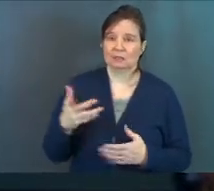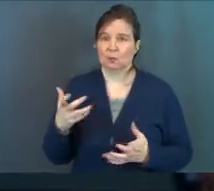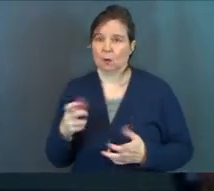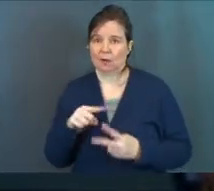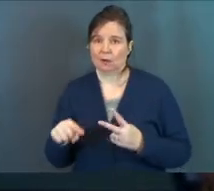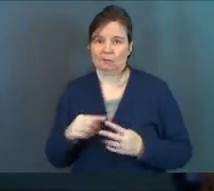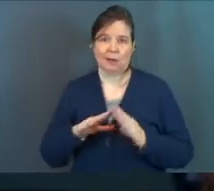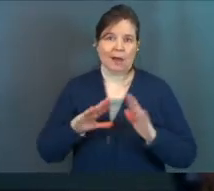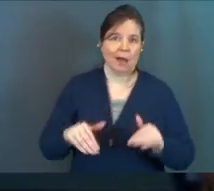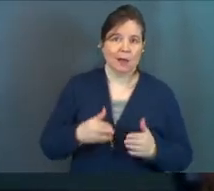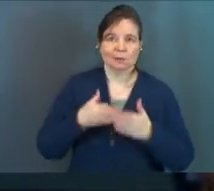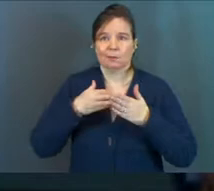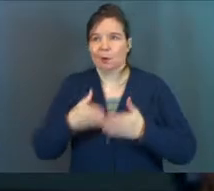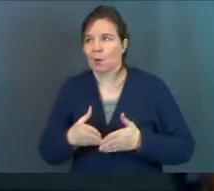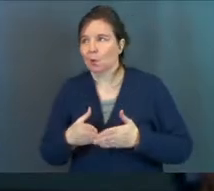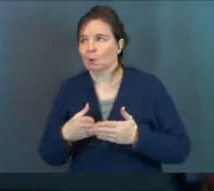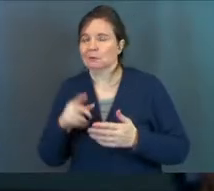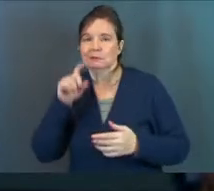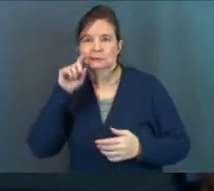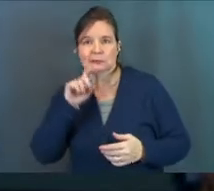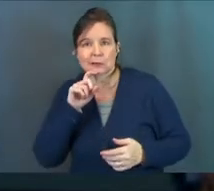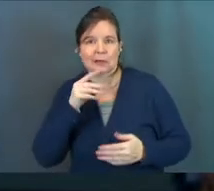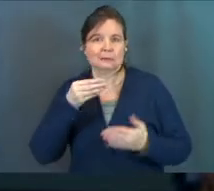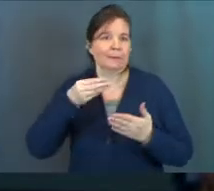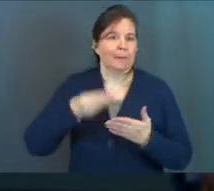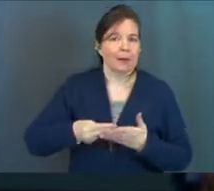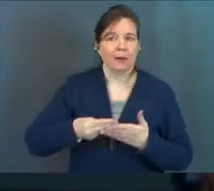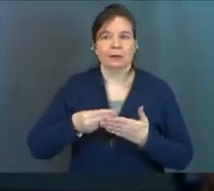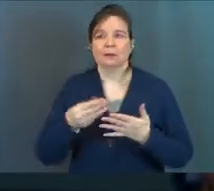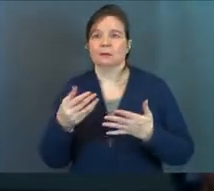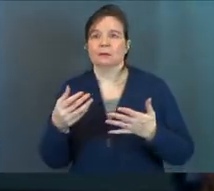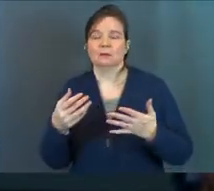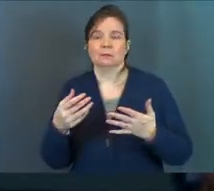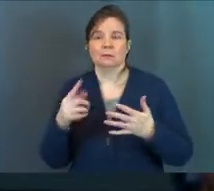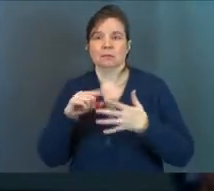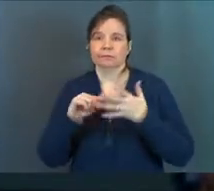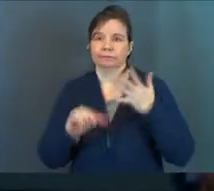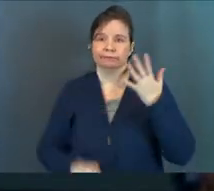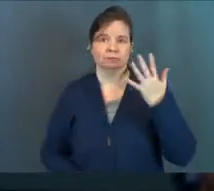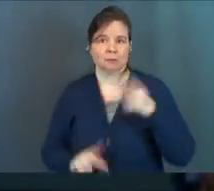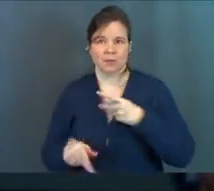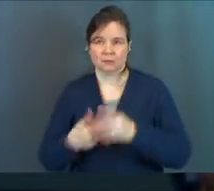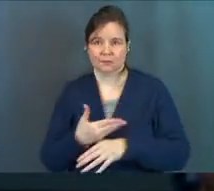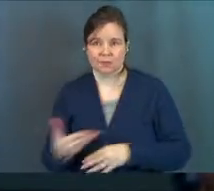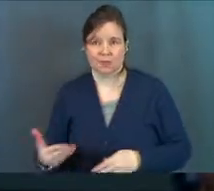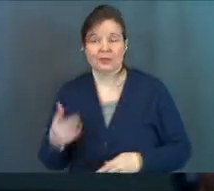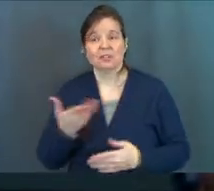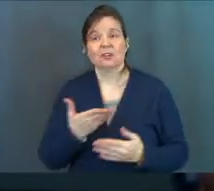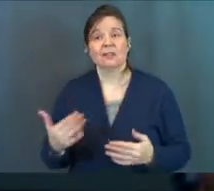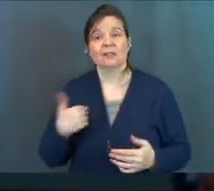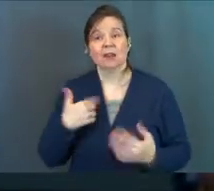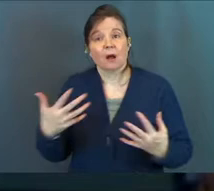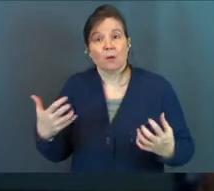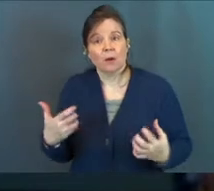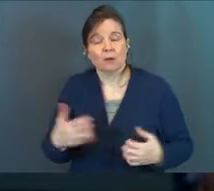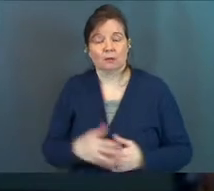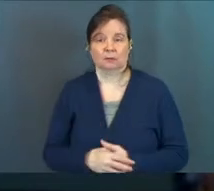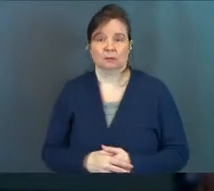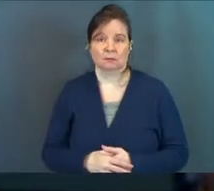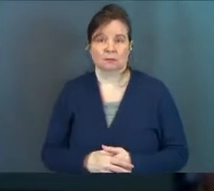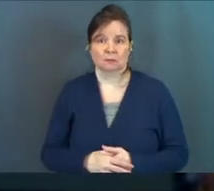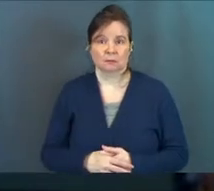And it's houses and it's boats and it's sex and it's money and it's all kinds of things. These are the things that I want.